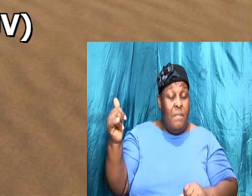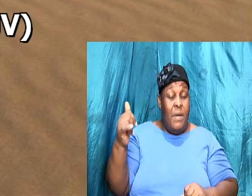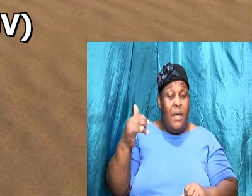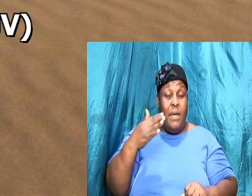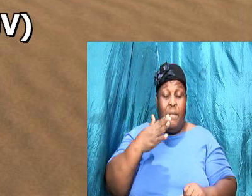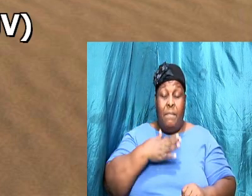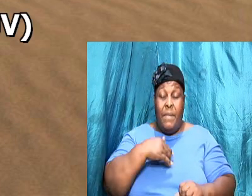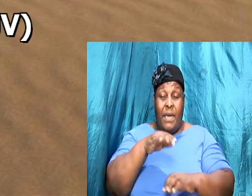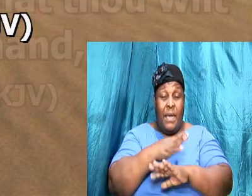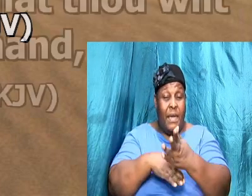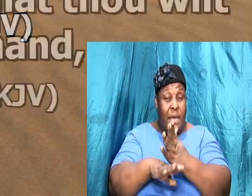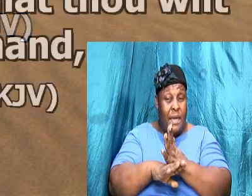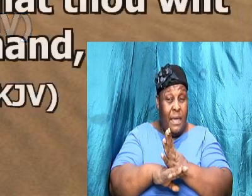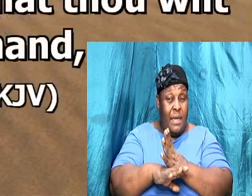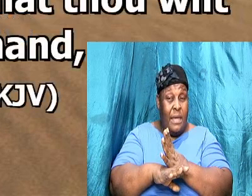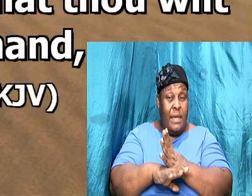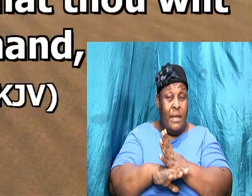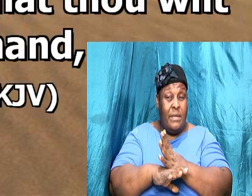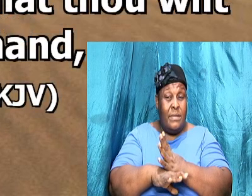hast said